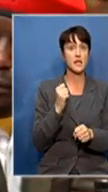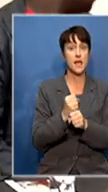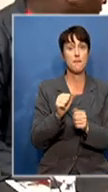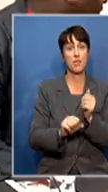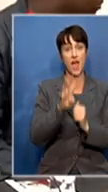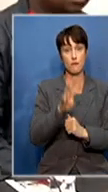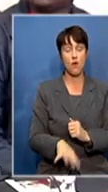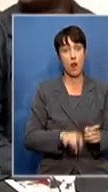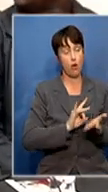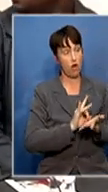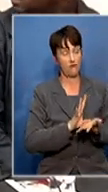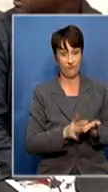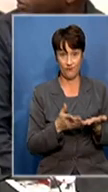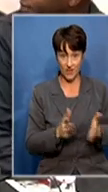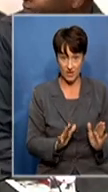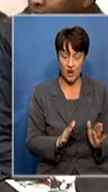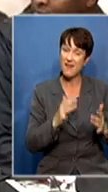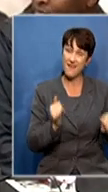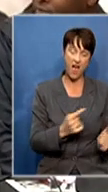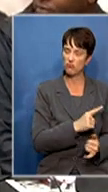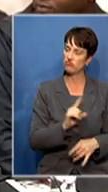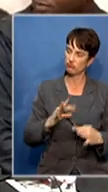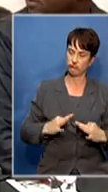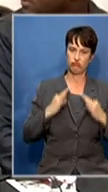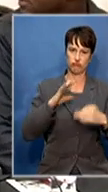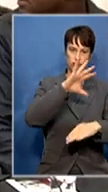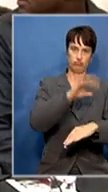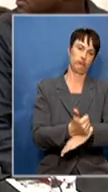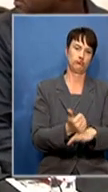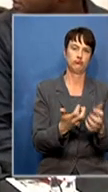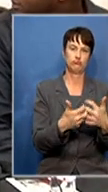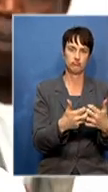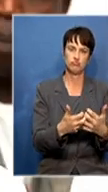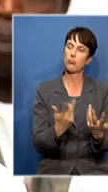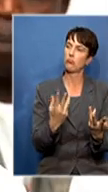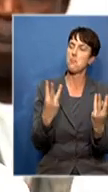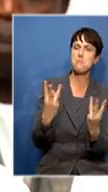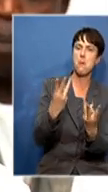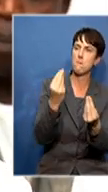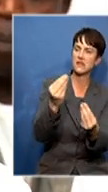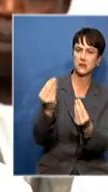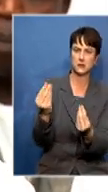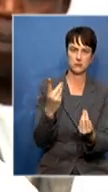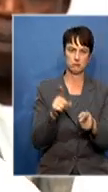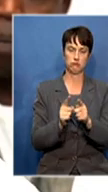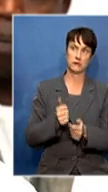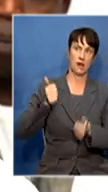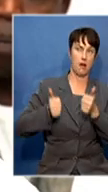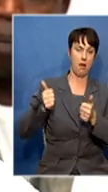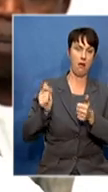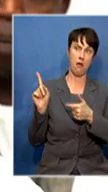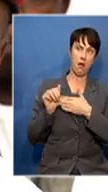year. Now he's forming his own, claiming the support of business people and senior politicians in the ruling party,